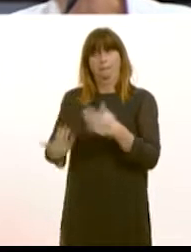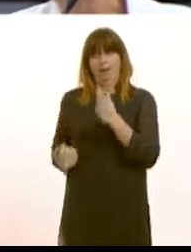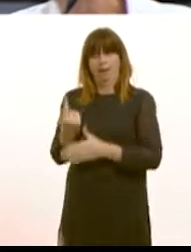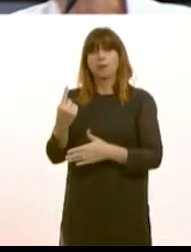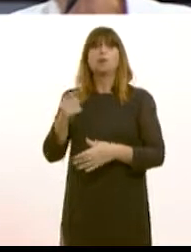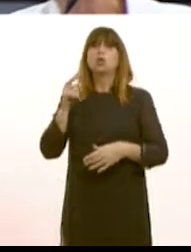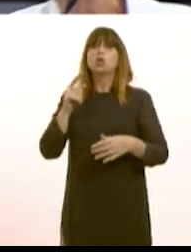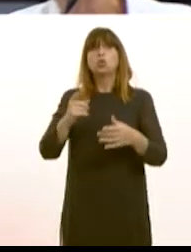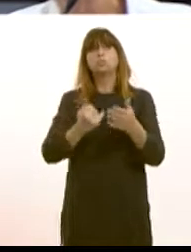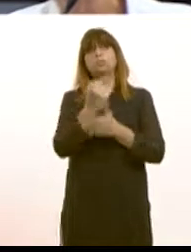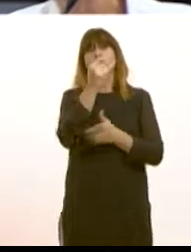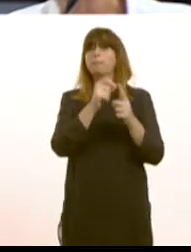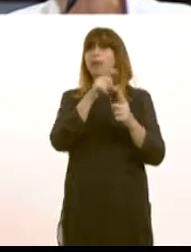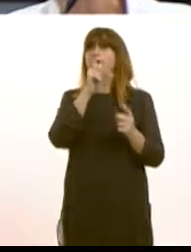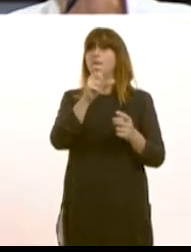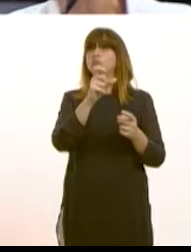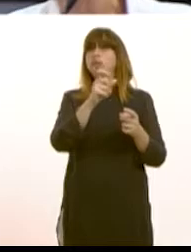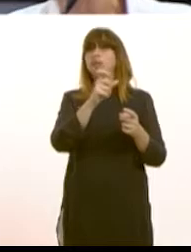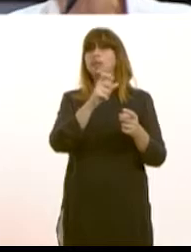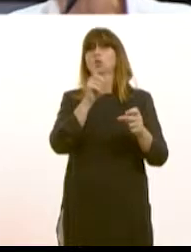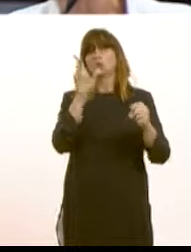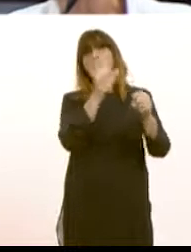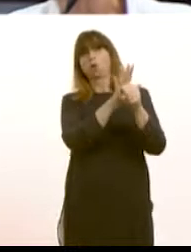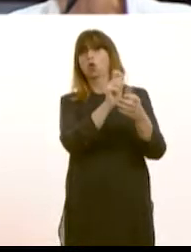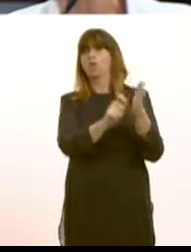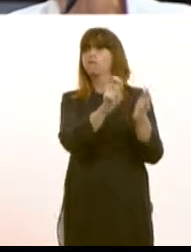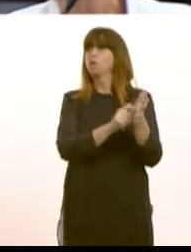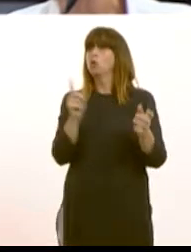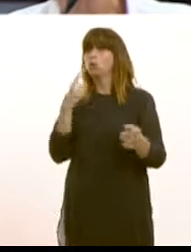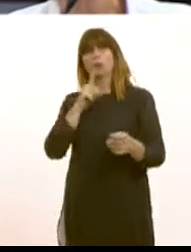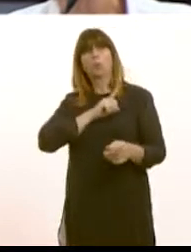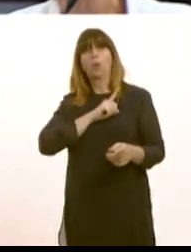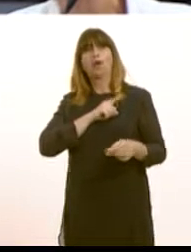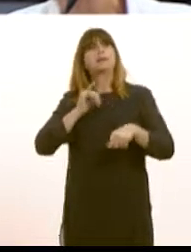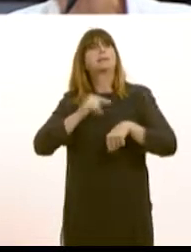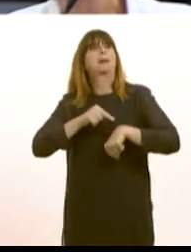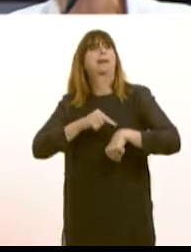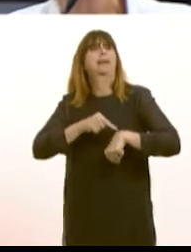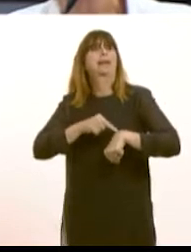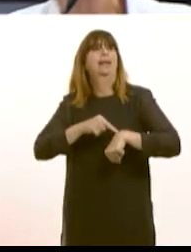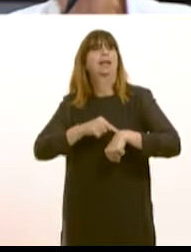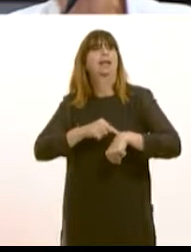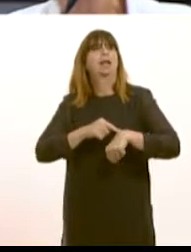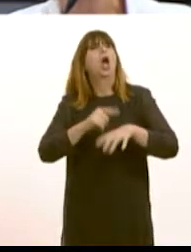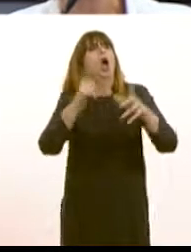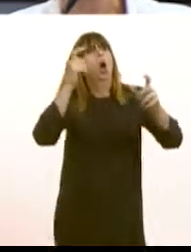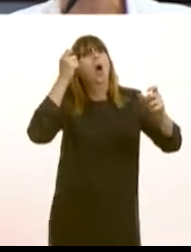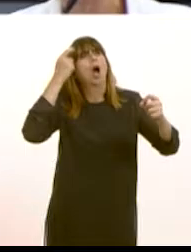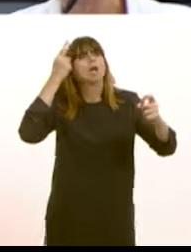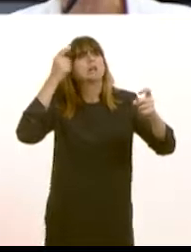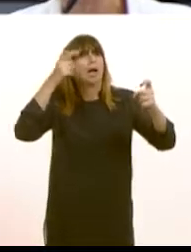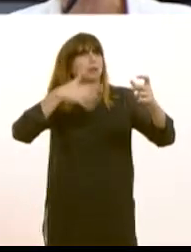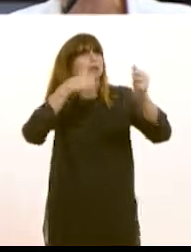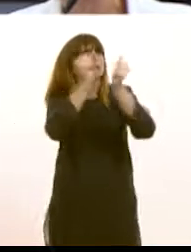voted against Plaid Cymru back in July, you said that the problem there was a matter of timing and not a matter of principle.